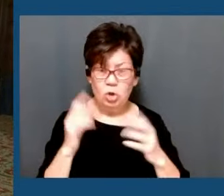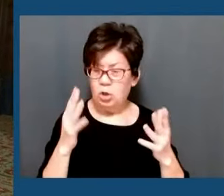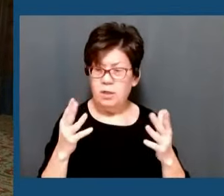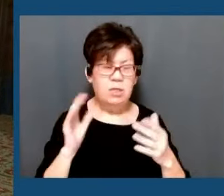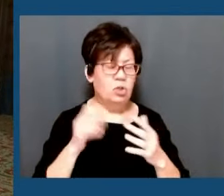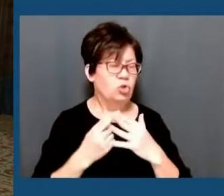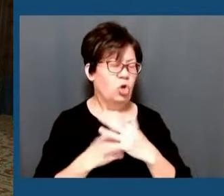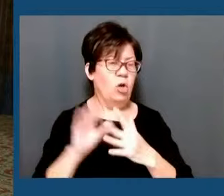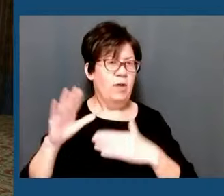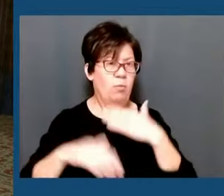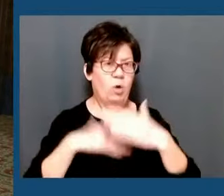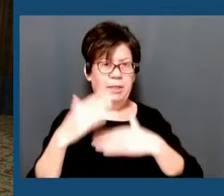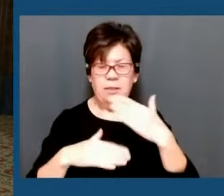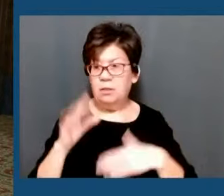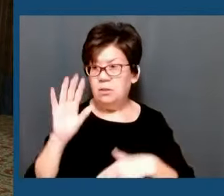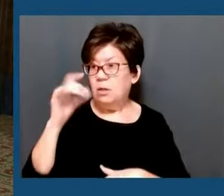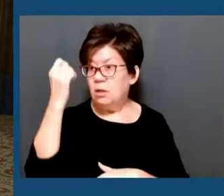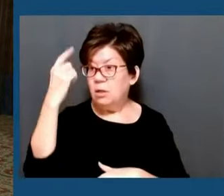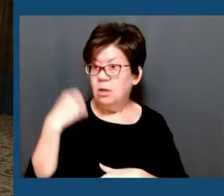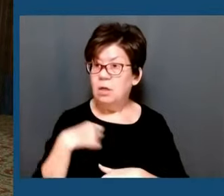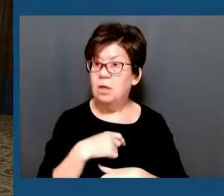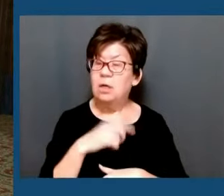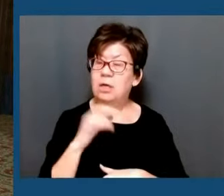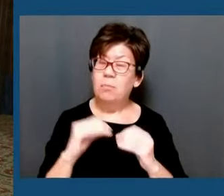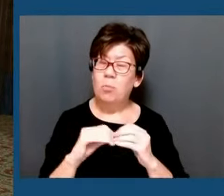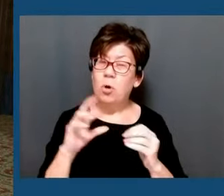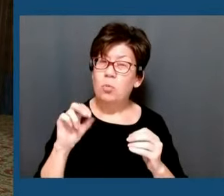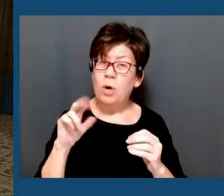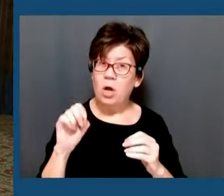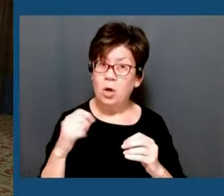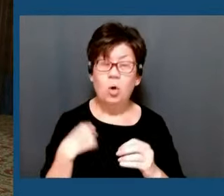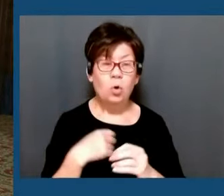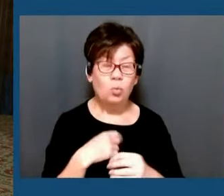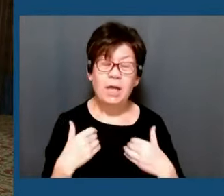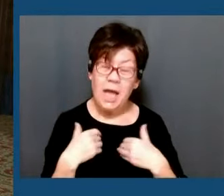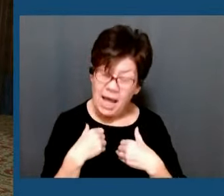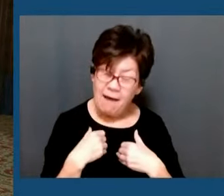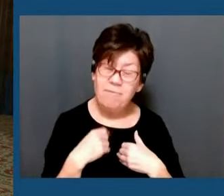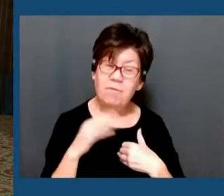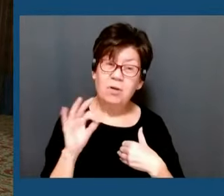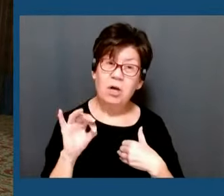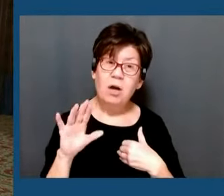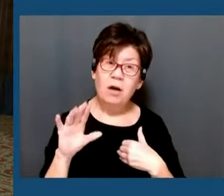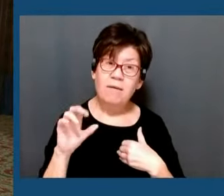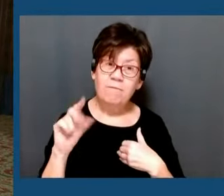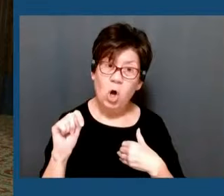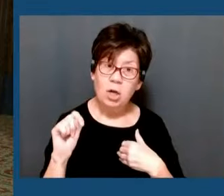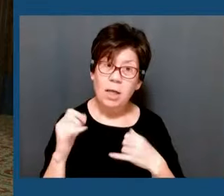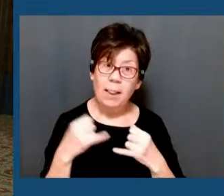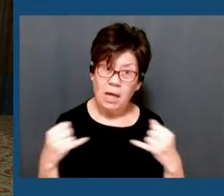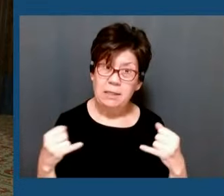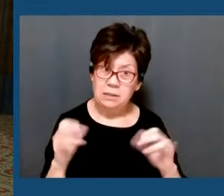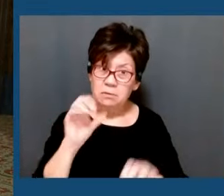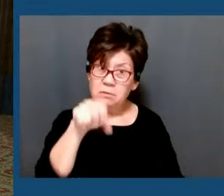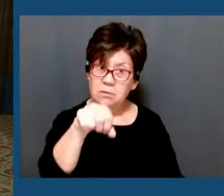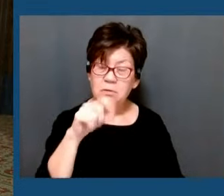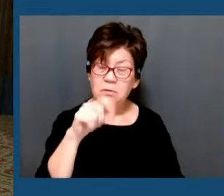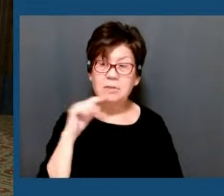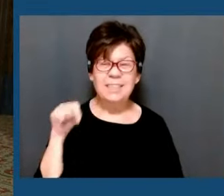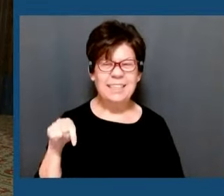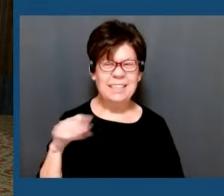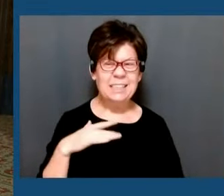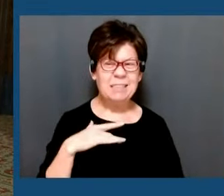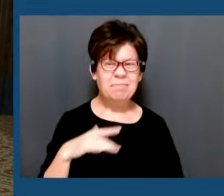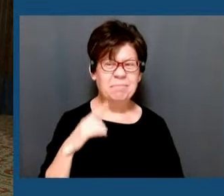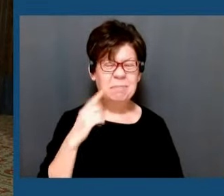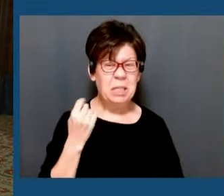state of New York, we do actually have fault lines. This was significantly bigger than ones that are typically felt in the state of New York